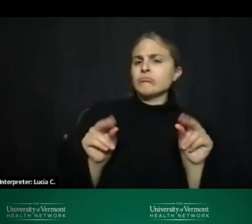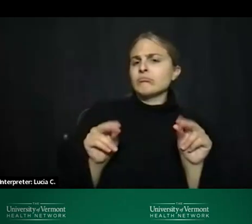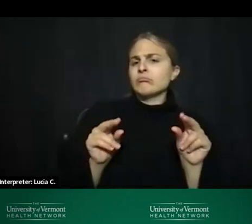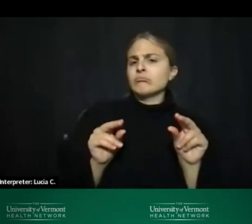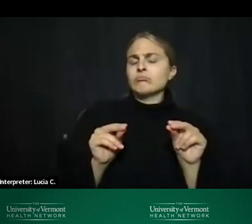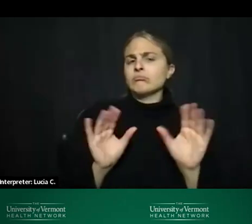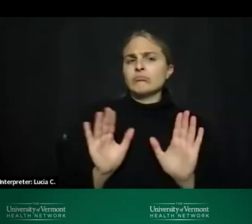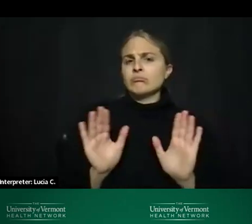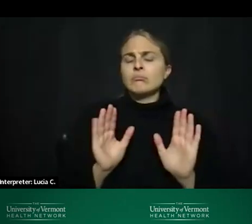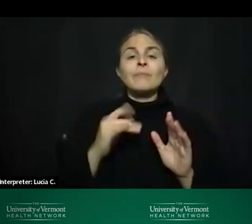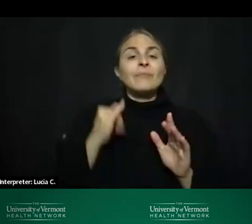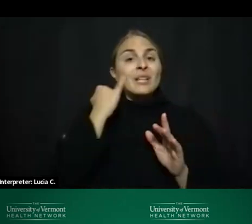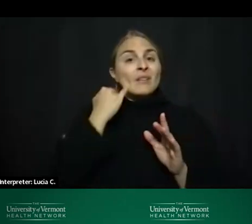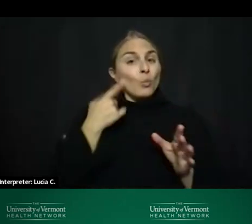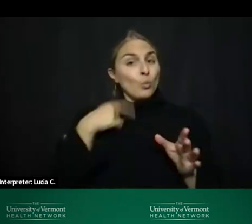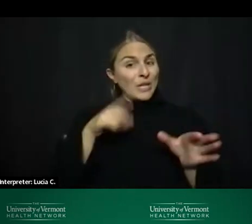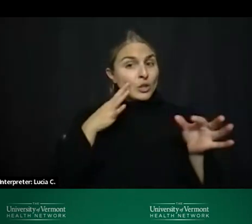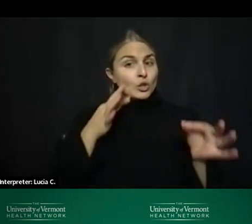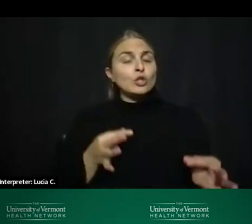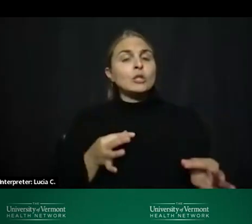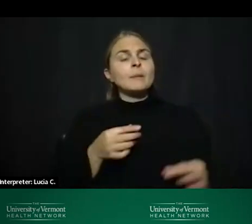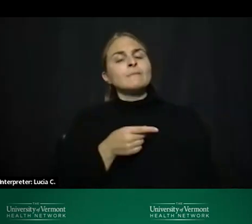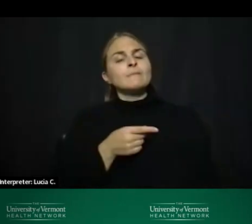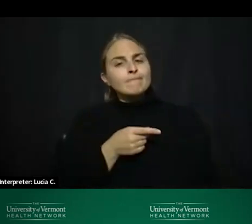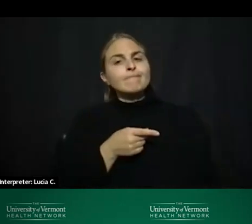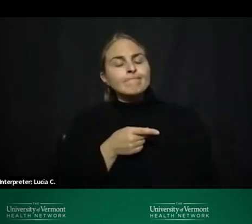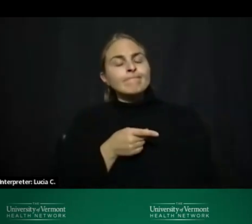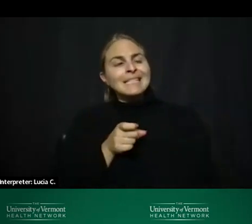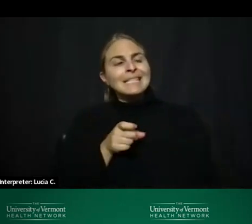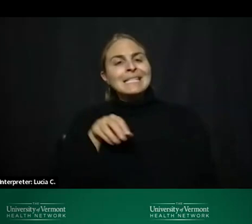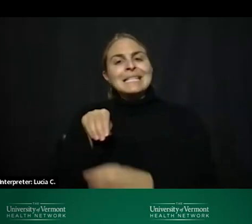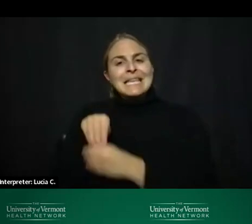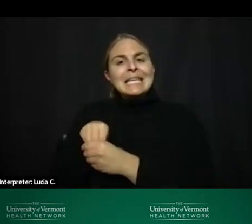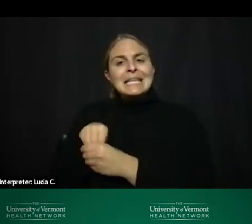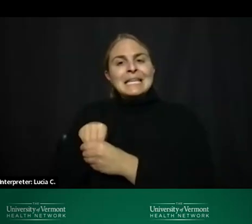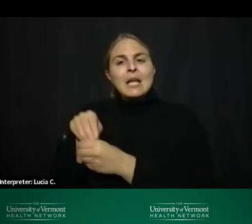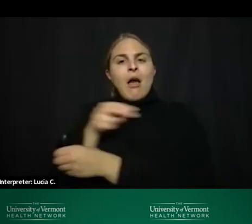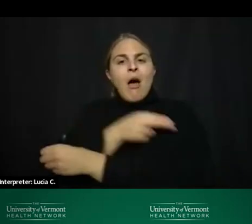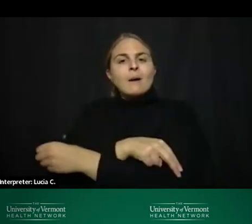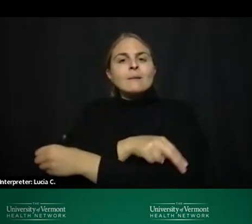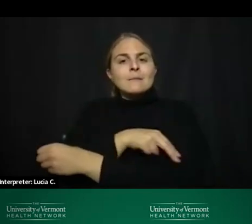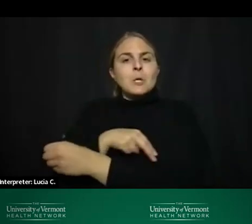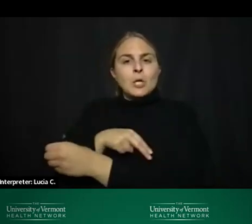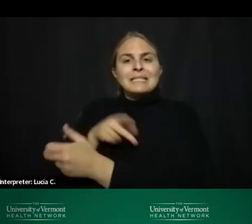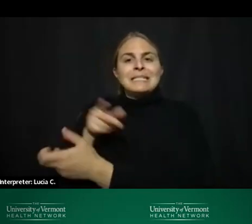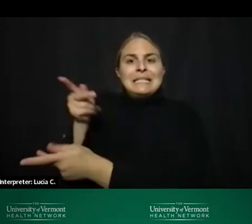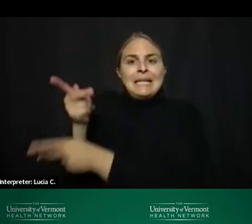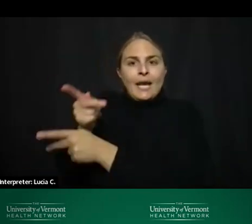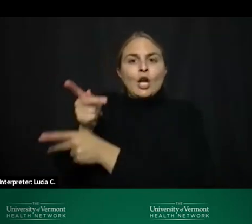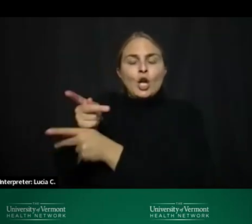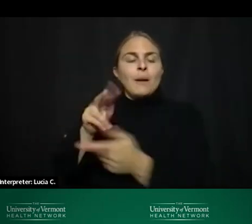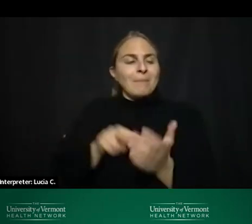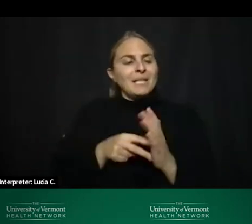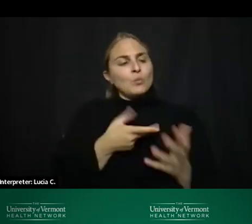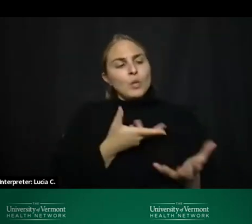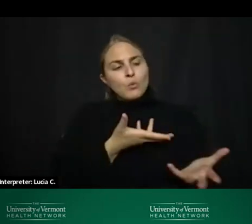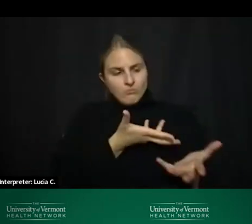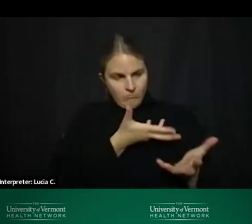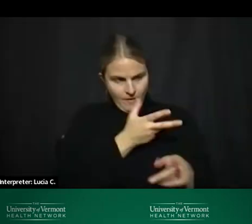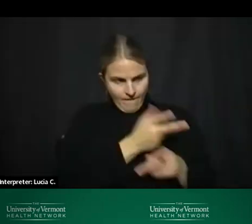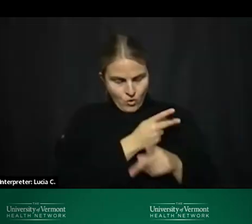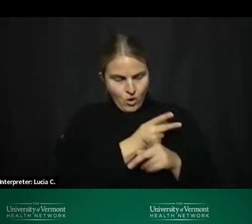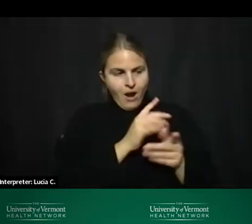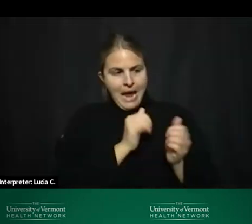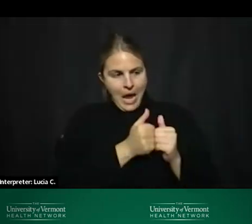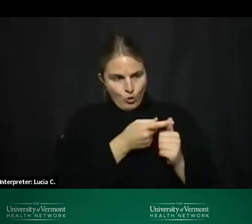determined that someone needs inpatient psychiatric treatment then we will work with the guest on how they can safely get